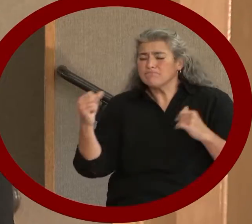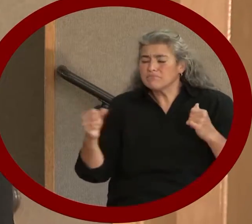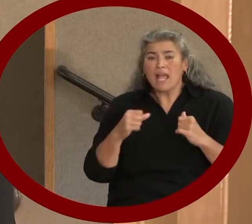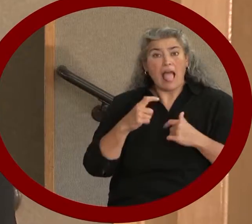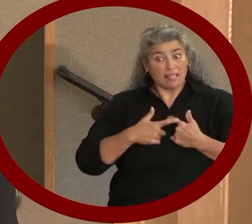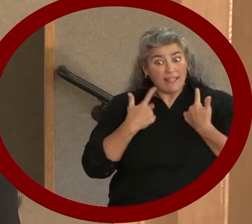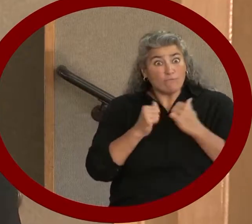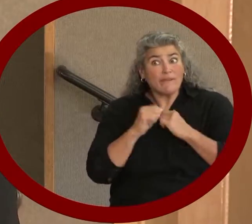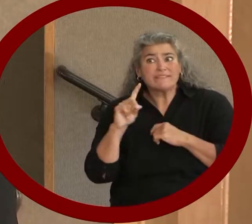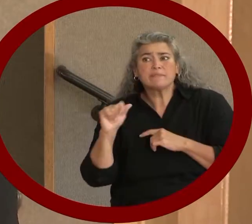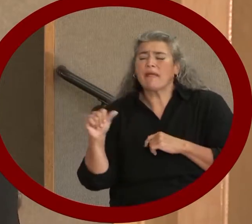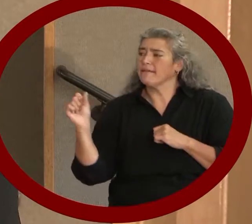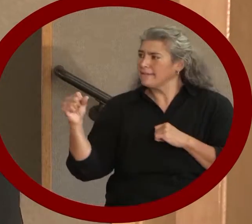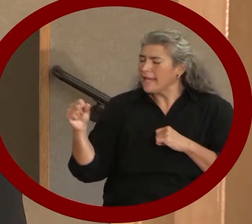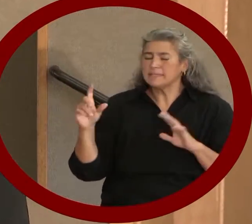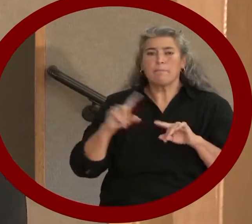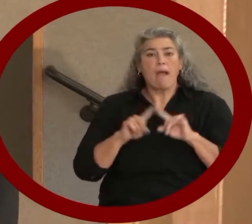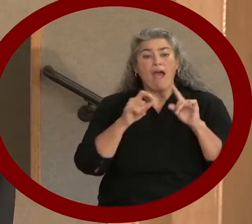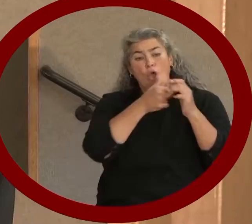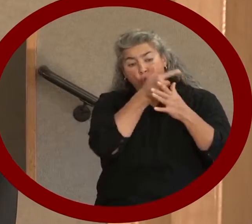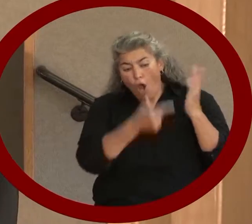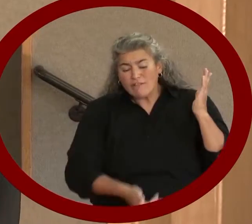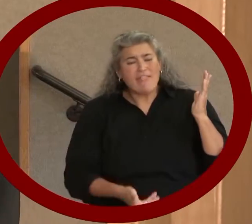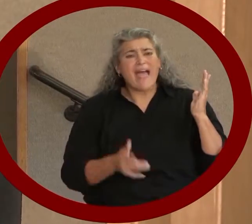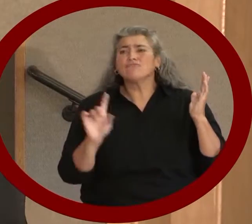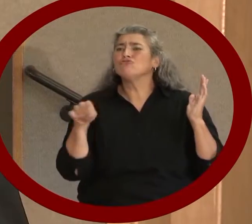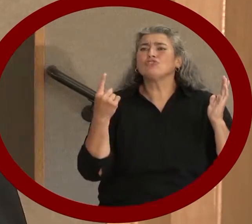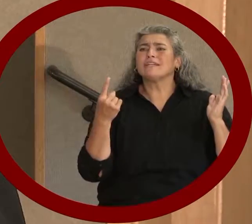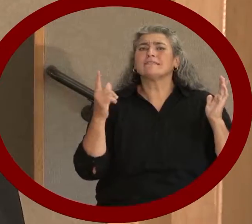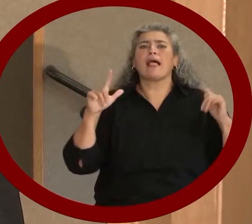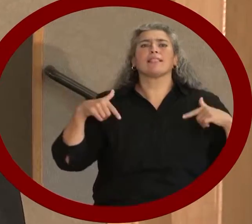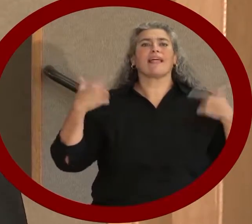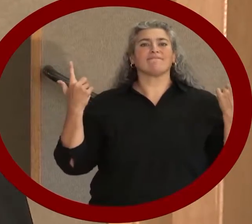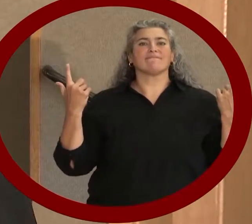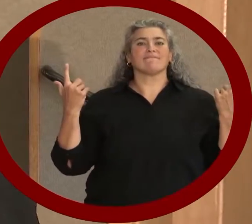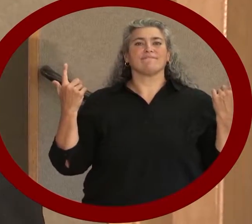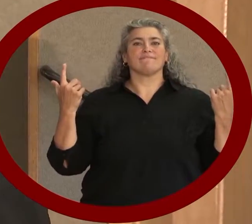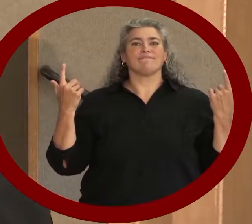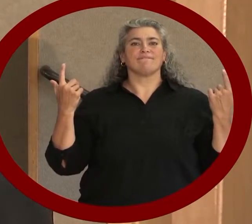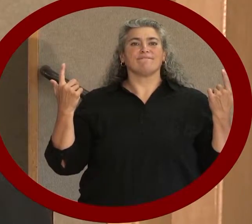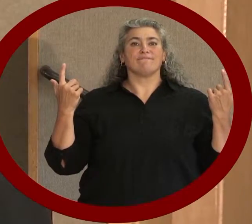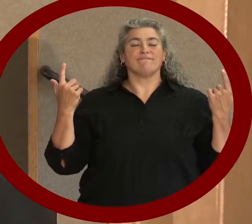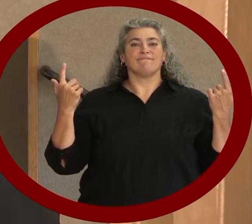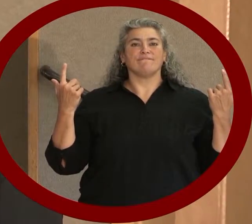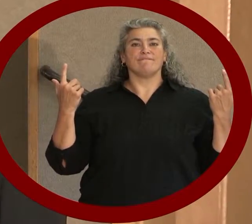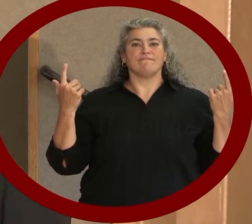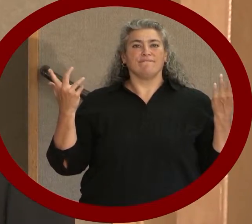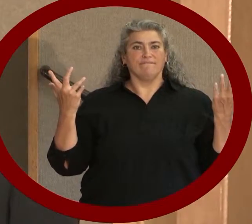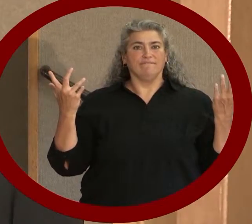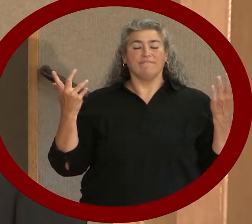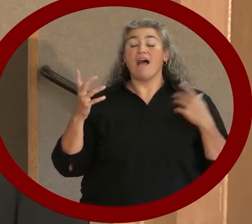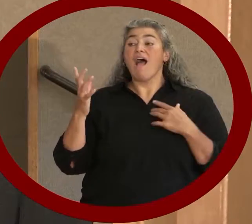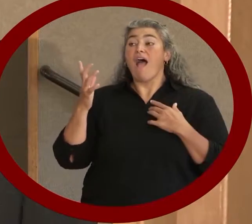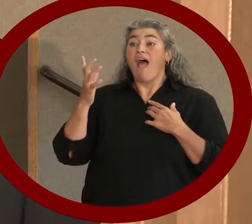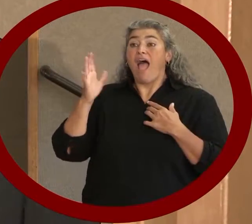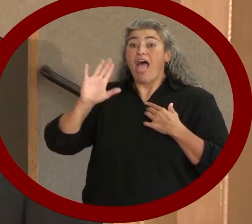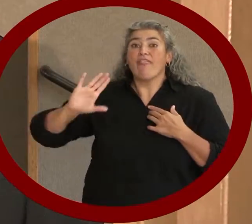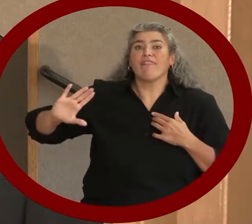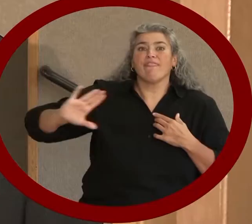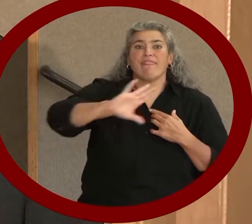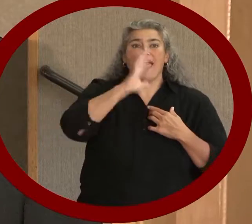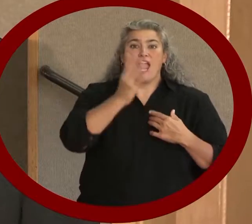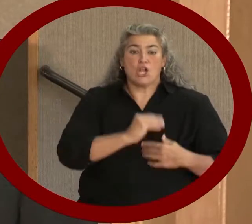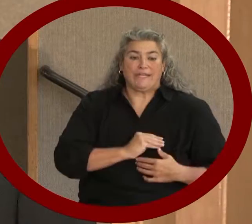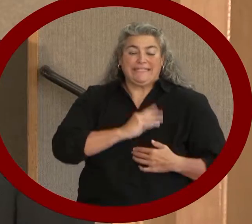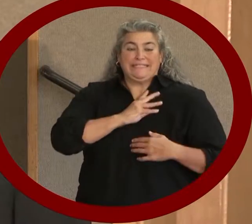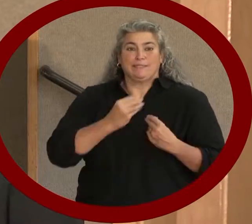with a disability. All of that is just life. They inspire because they know that keeping the promise